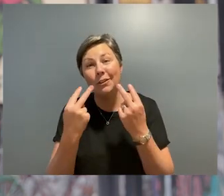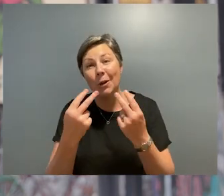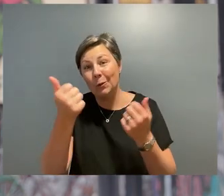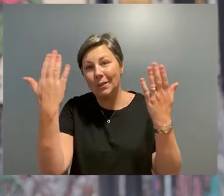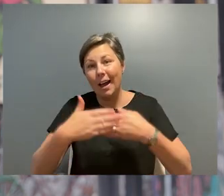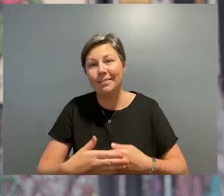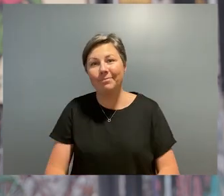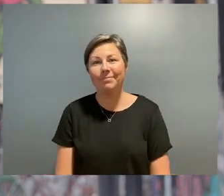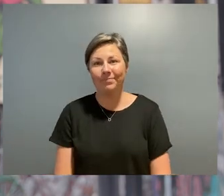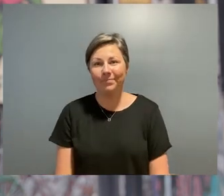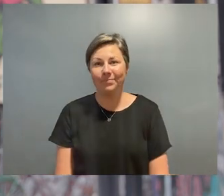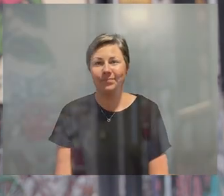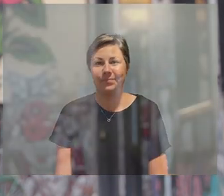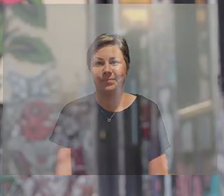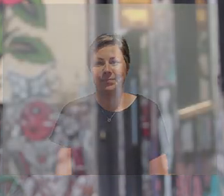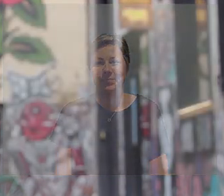joining us and good night